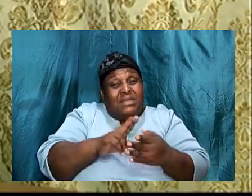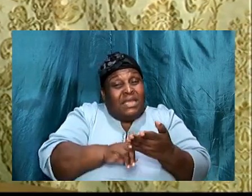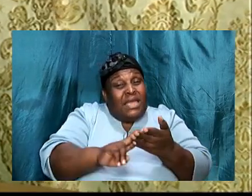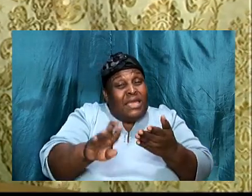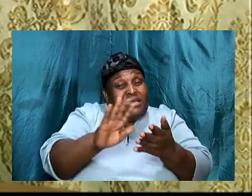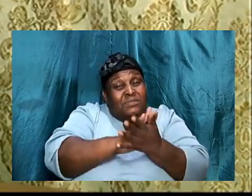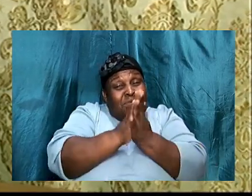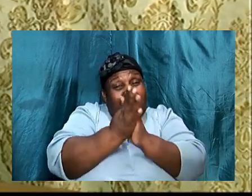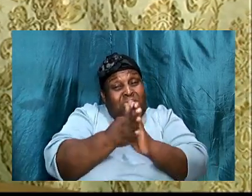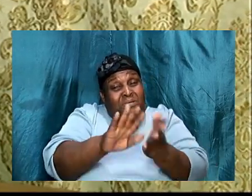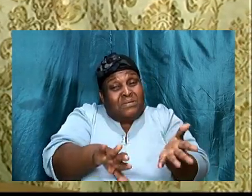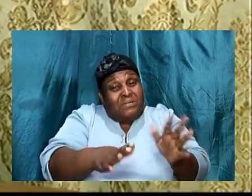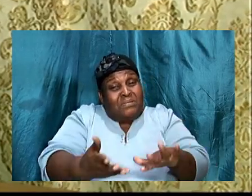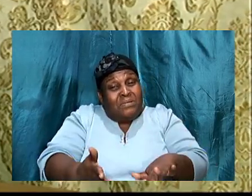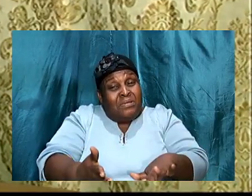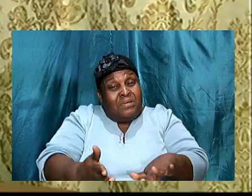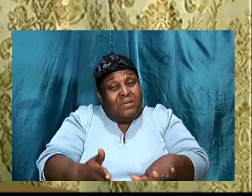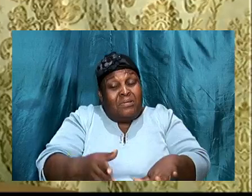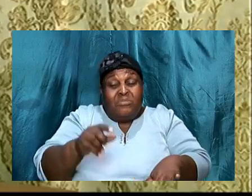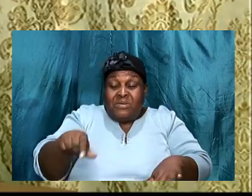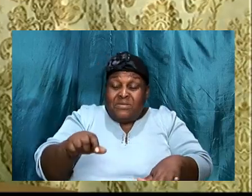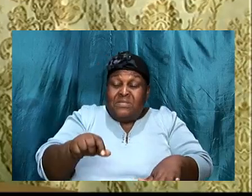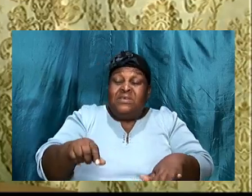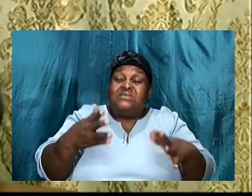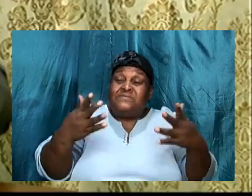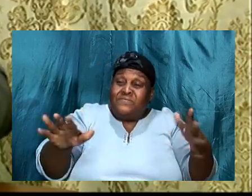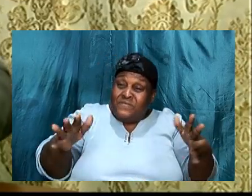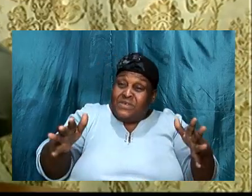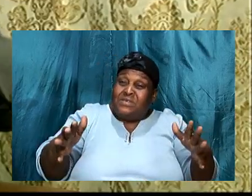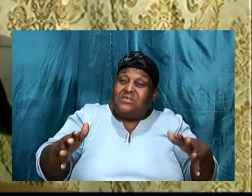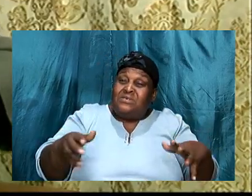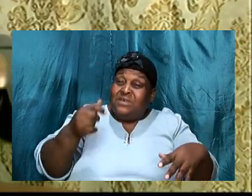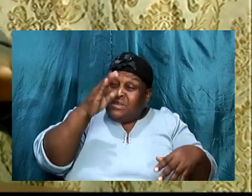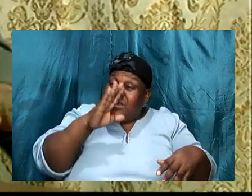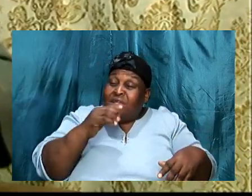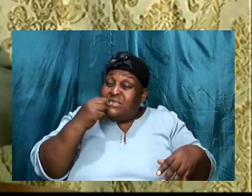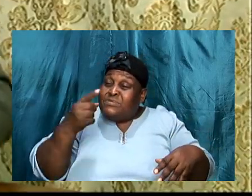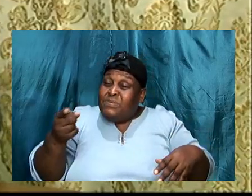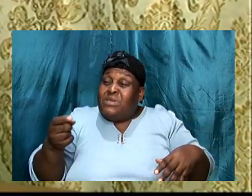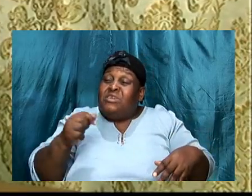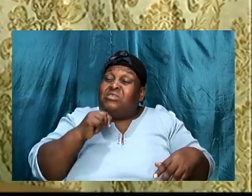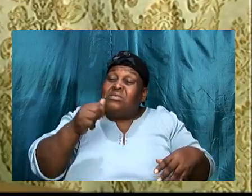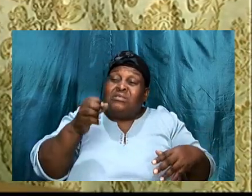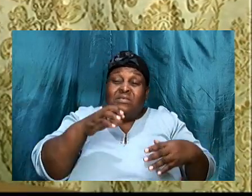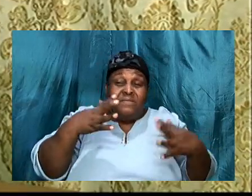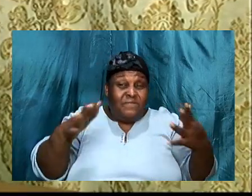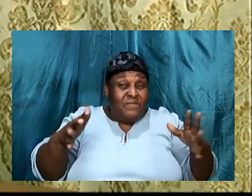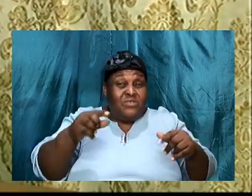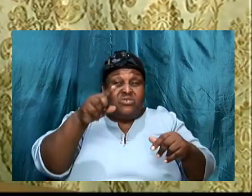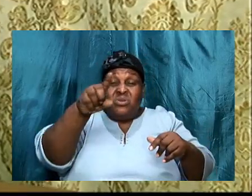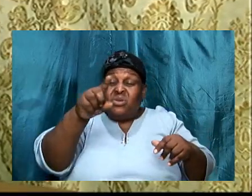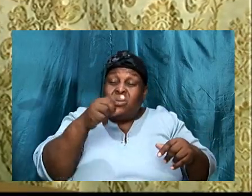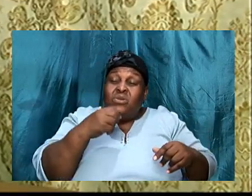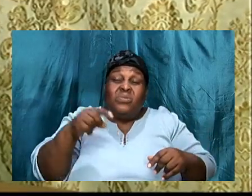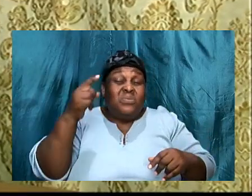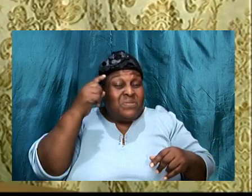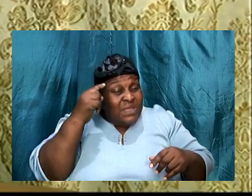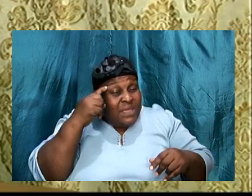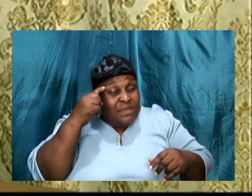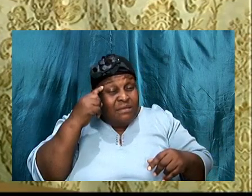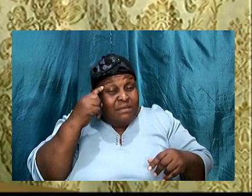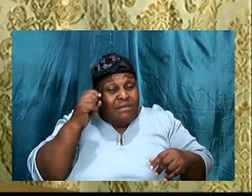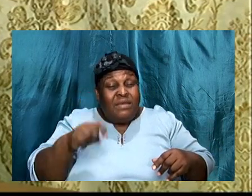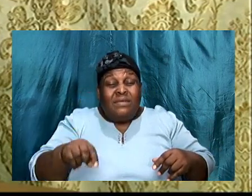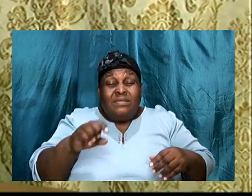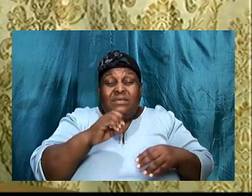But this end, that God is talking about, is not the end, that you think. This end, that he's talking